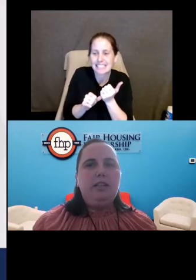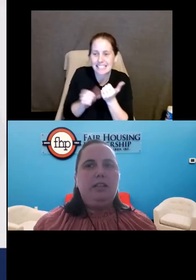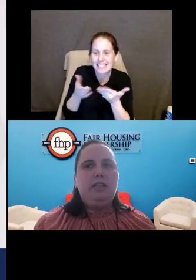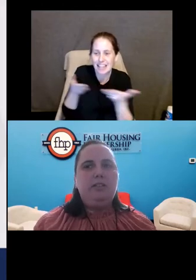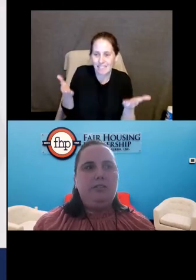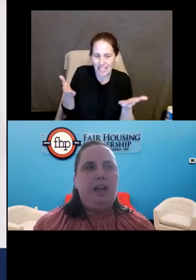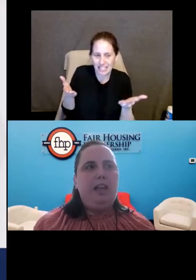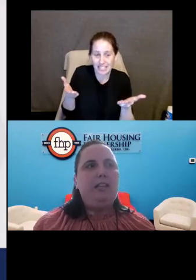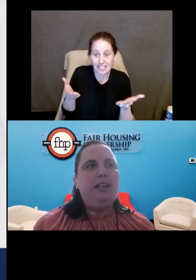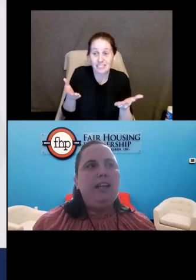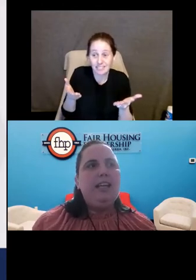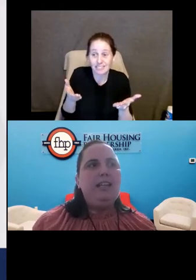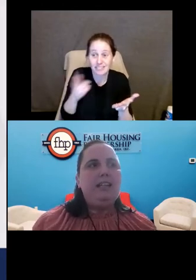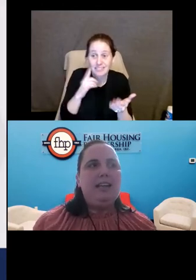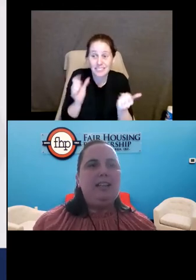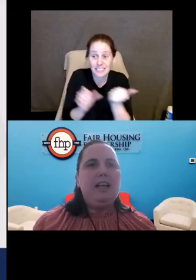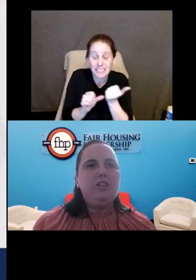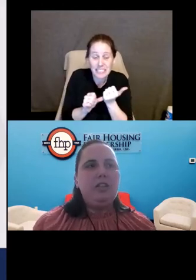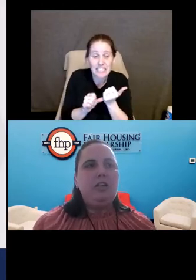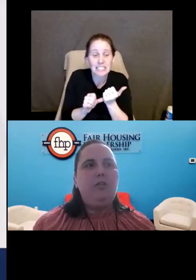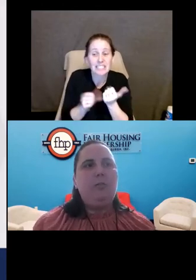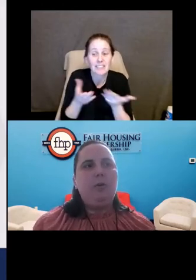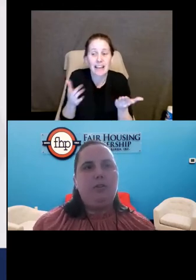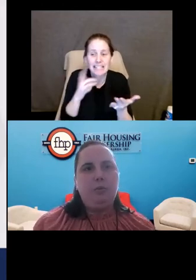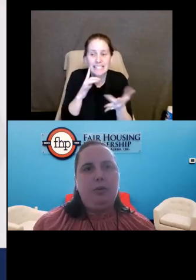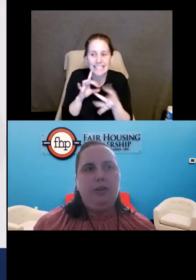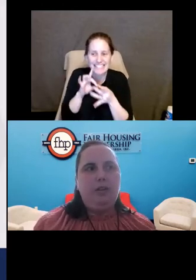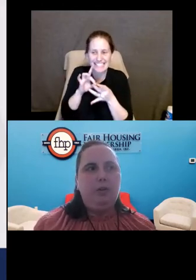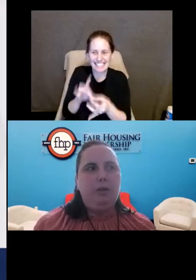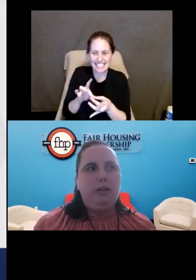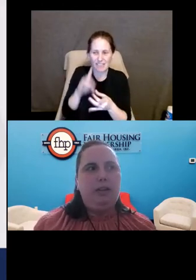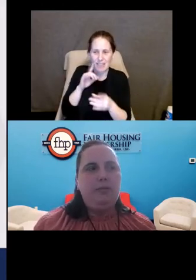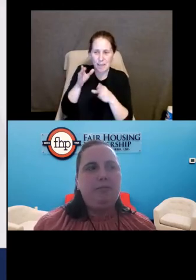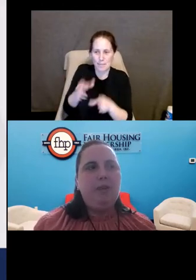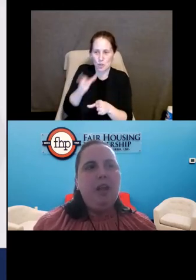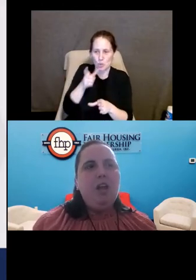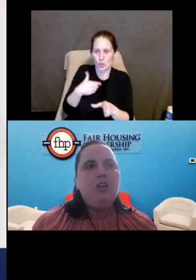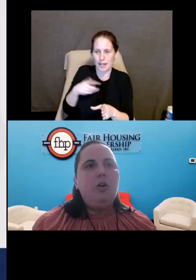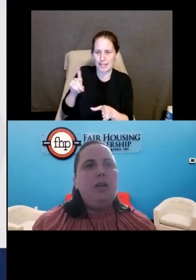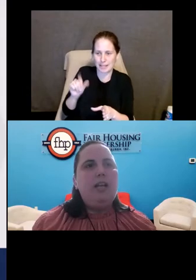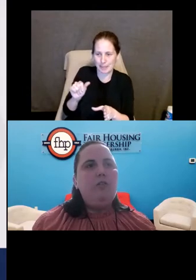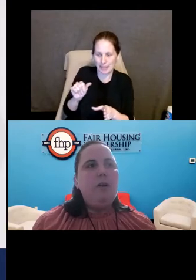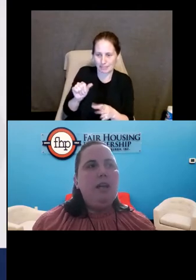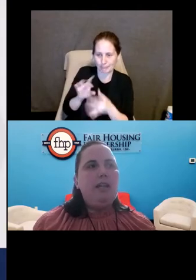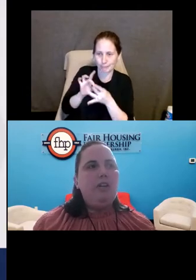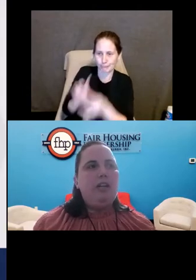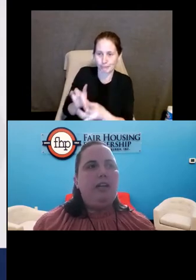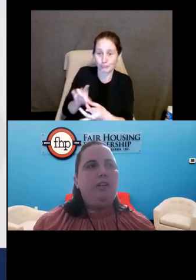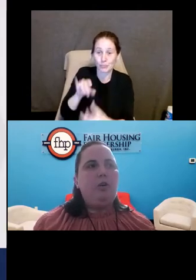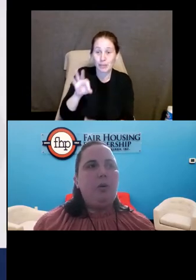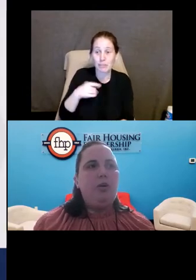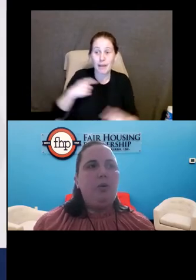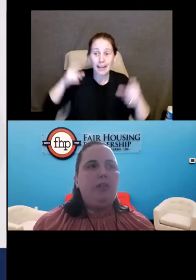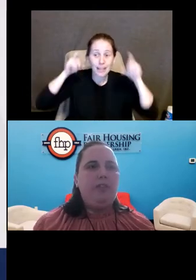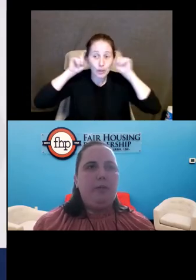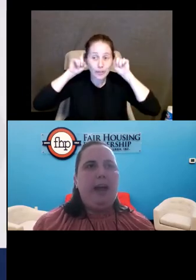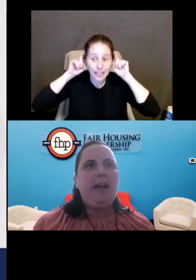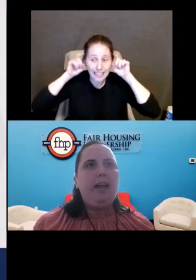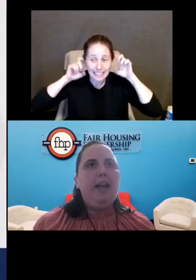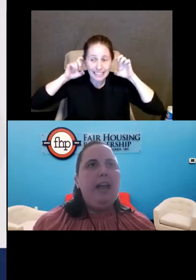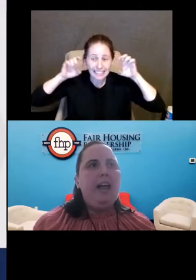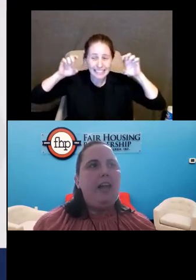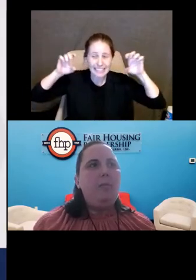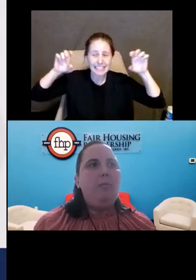disability assisted device is an extension of the person with the disability. So if my hearing aids squeal with